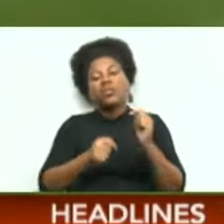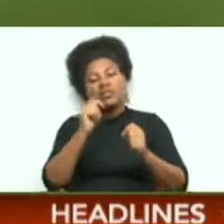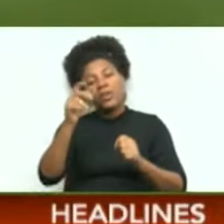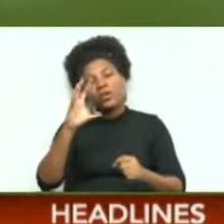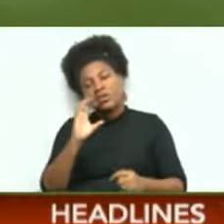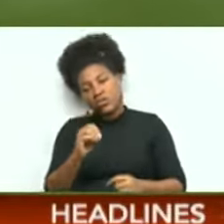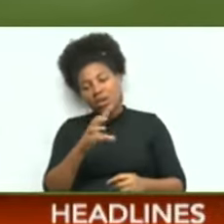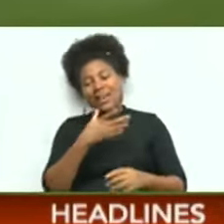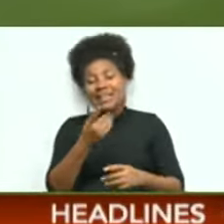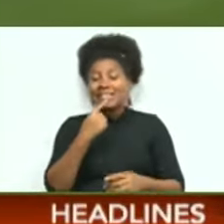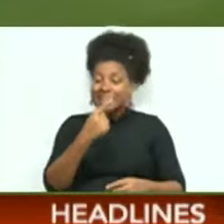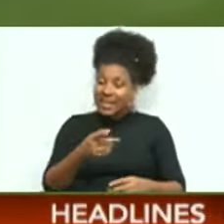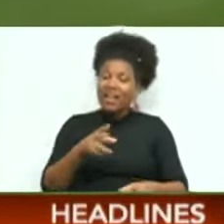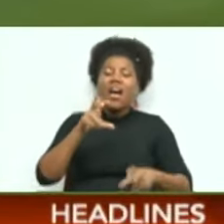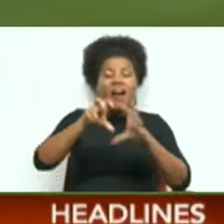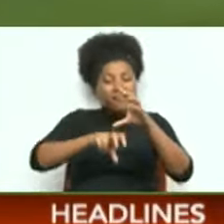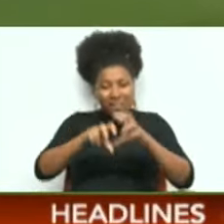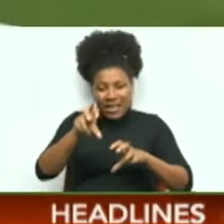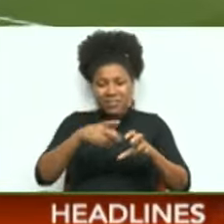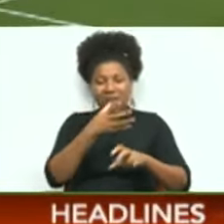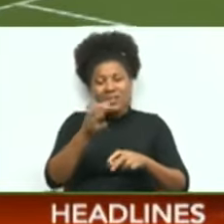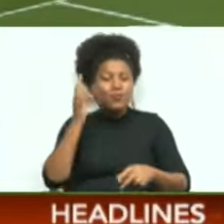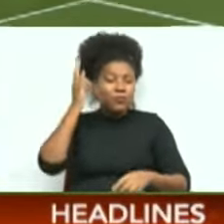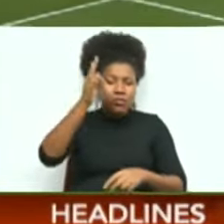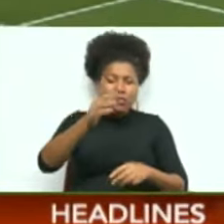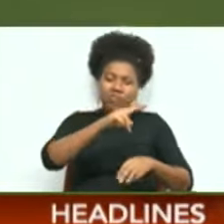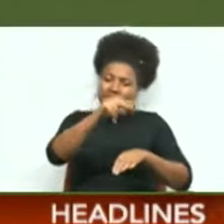as an investment into the future of the national team.